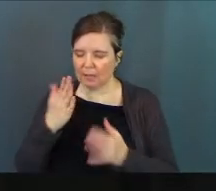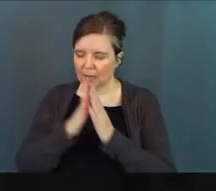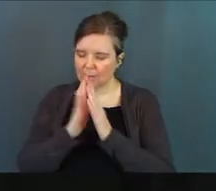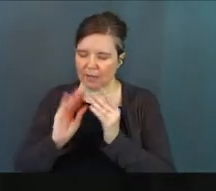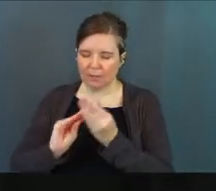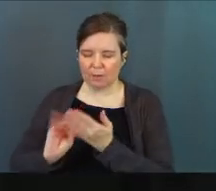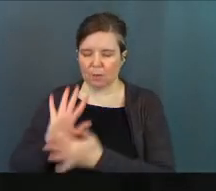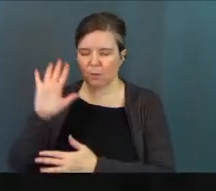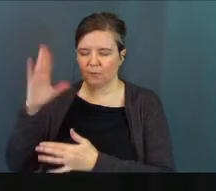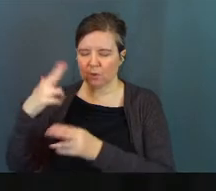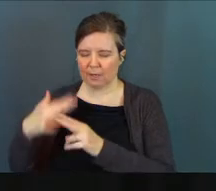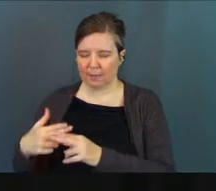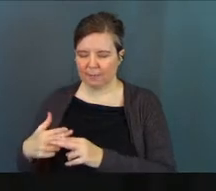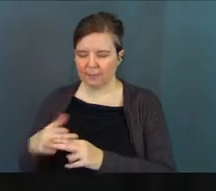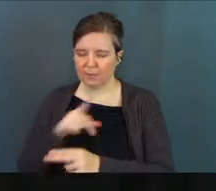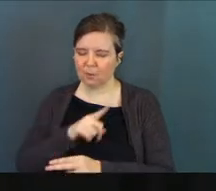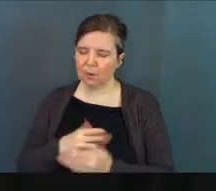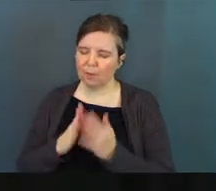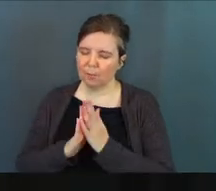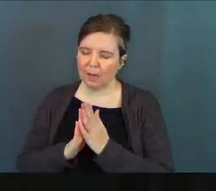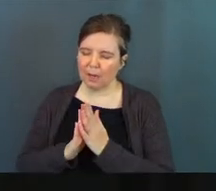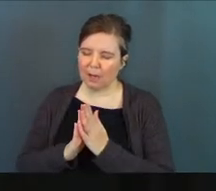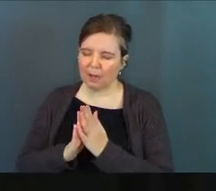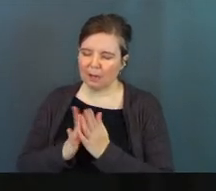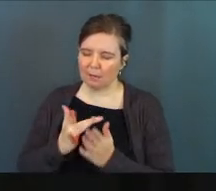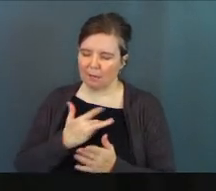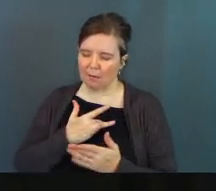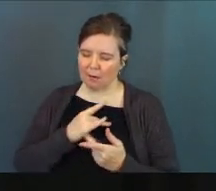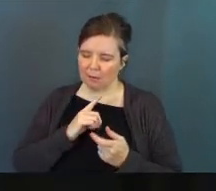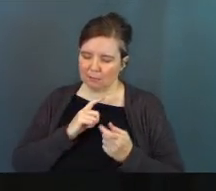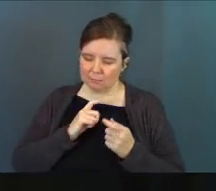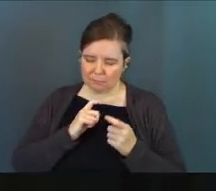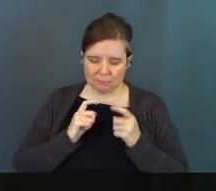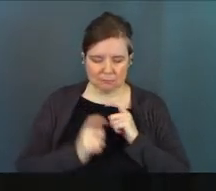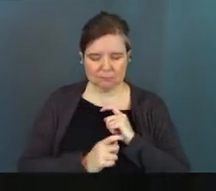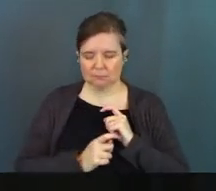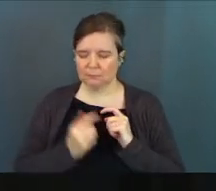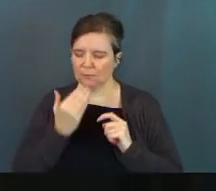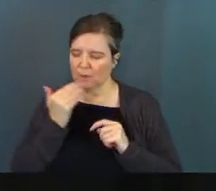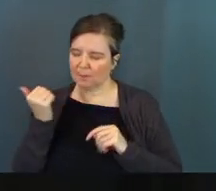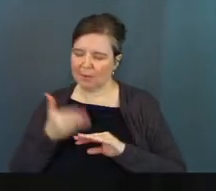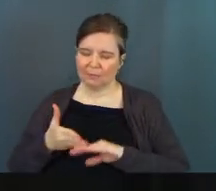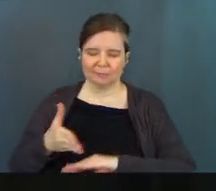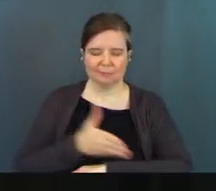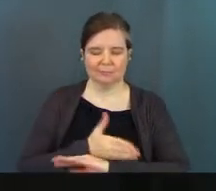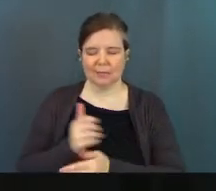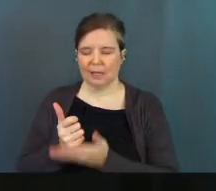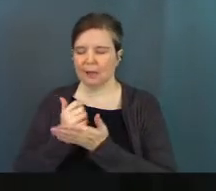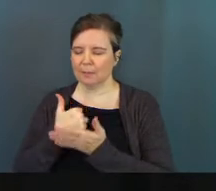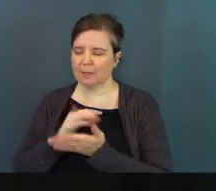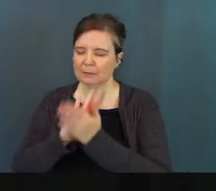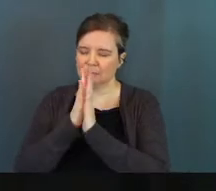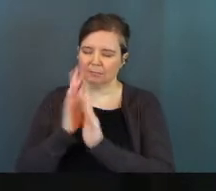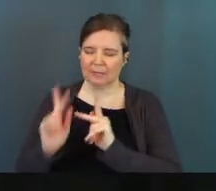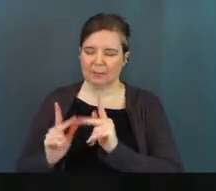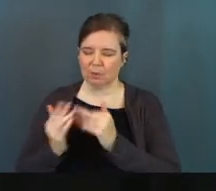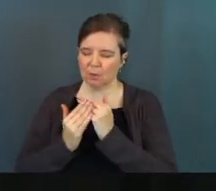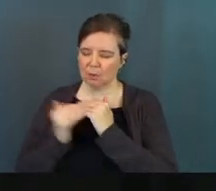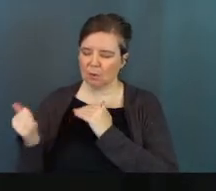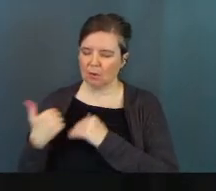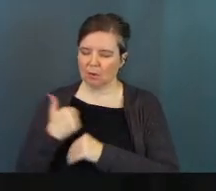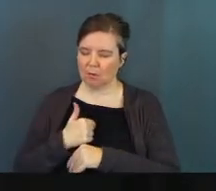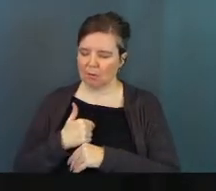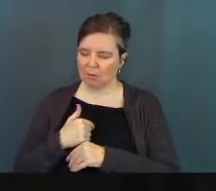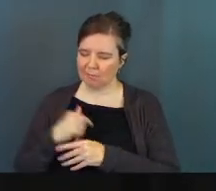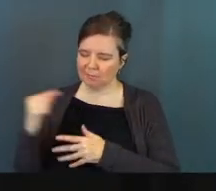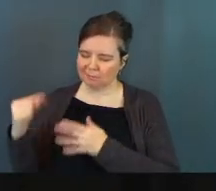I pray that we glorify your name. Lord, I pray that you move in our hearts, God, that you bring change for the better, God. Help us to become the people that you have called us to be